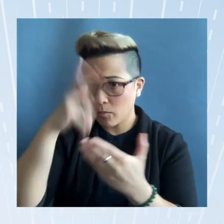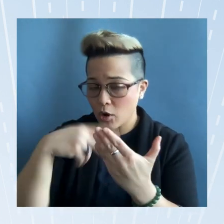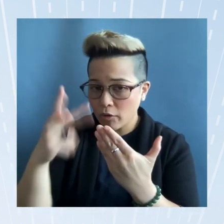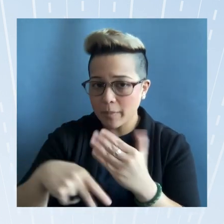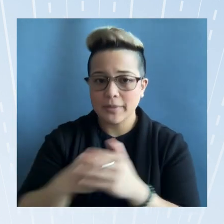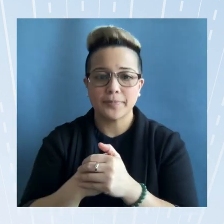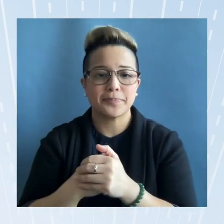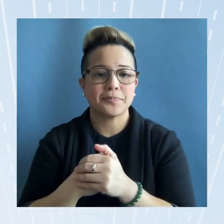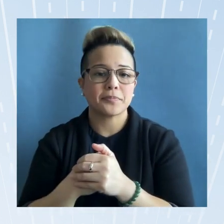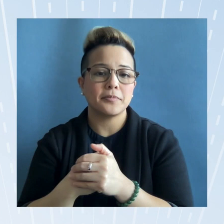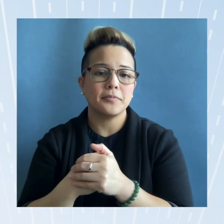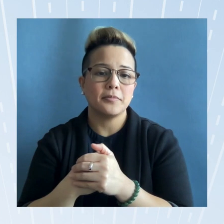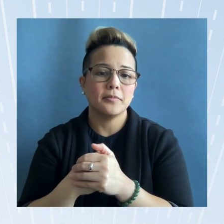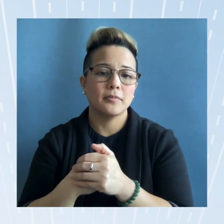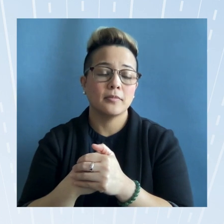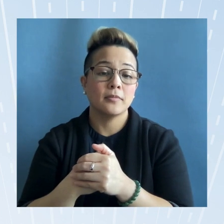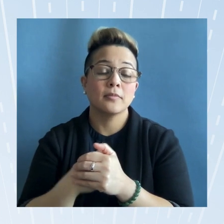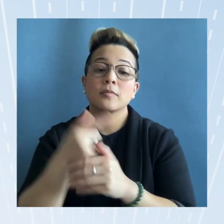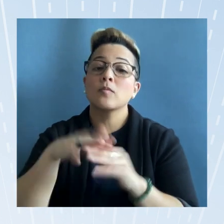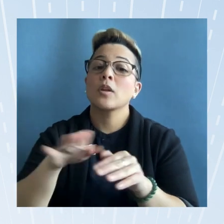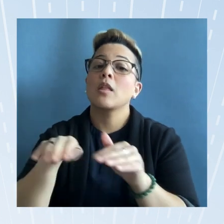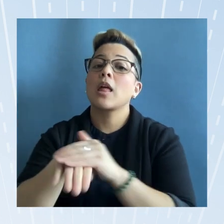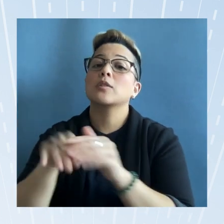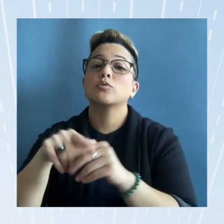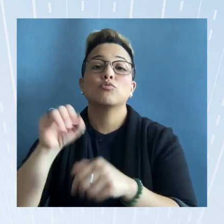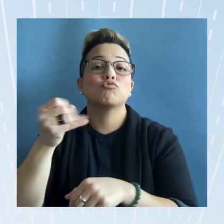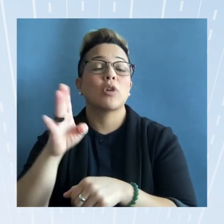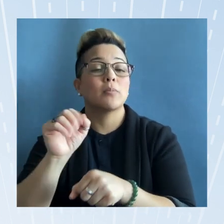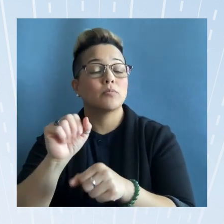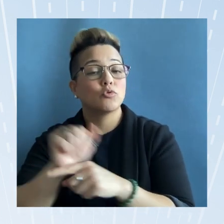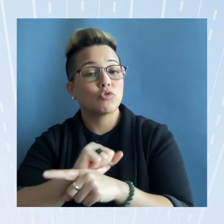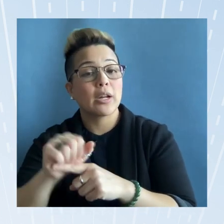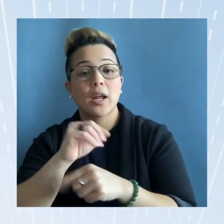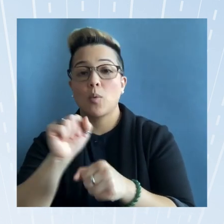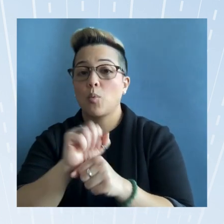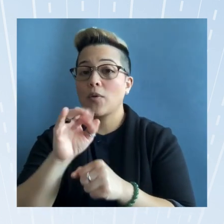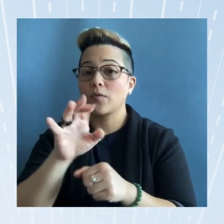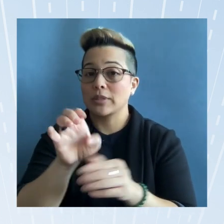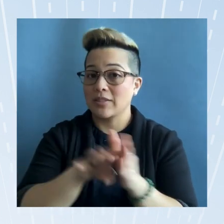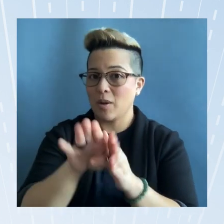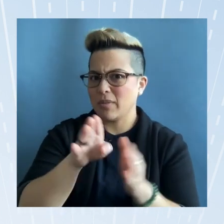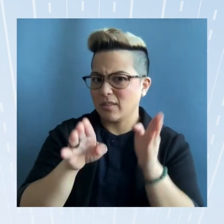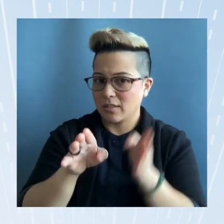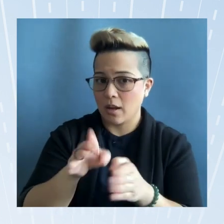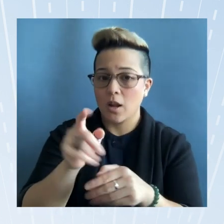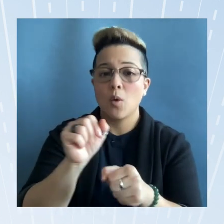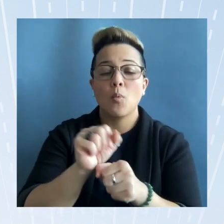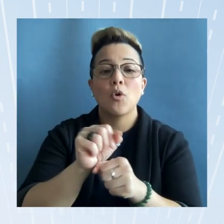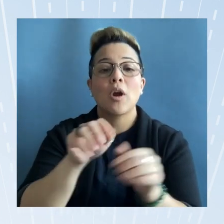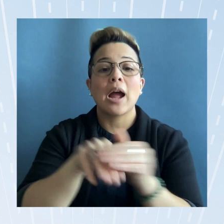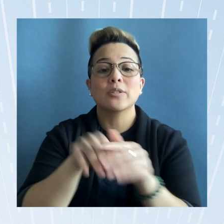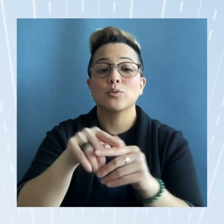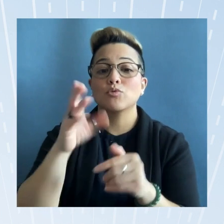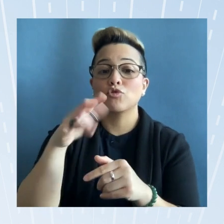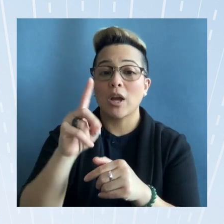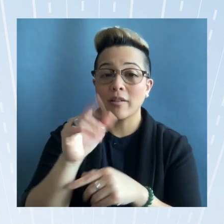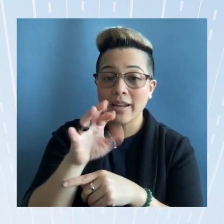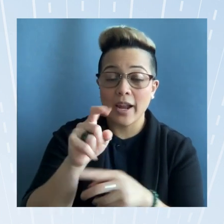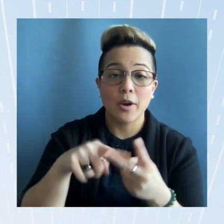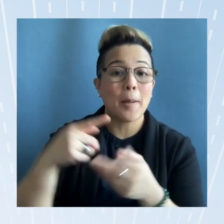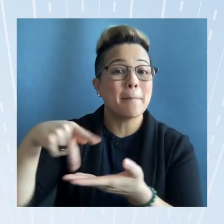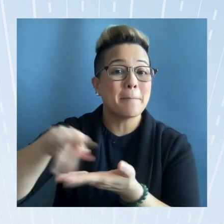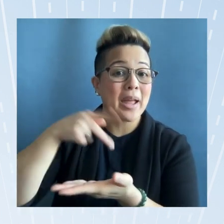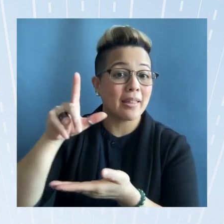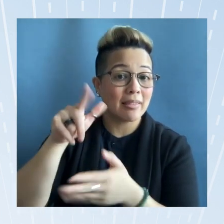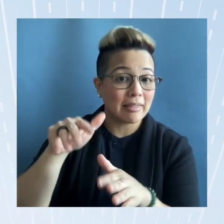on the access to job training and workforce development side worker access to child care paid leave and